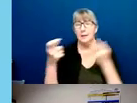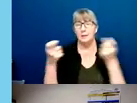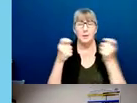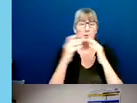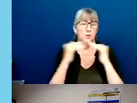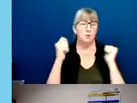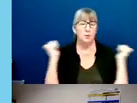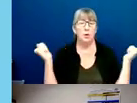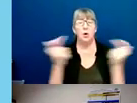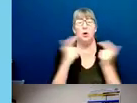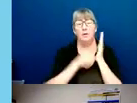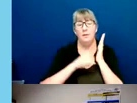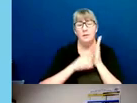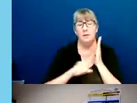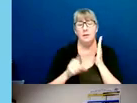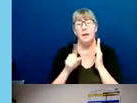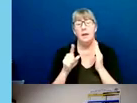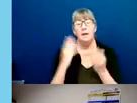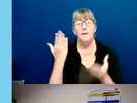files are housed.